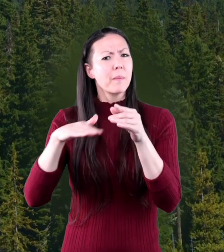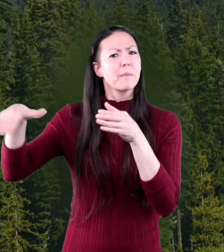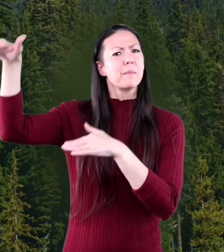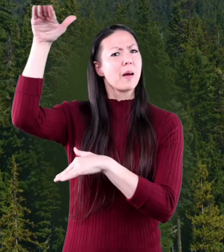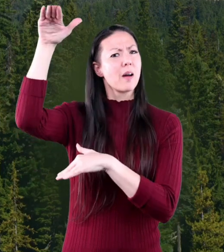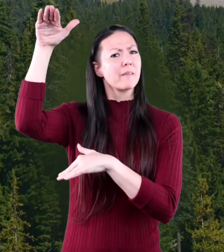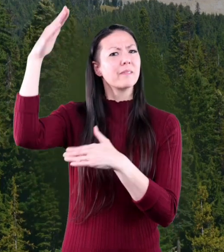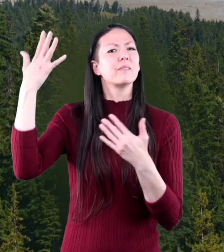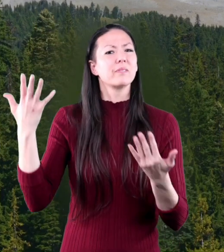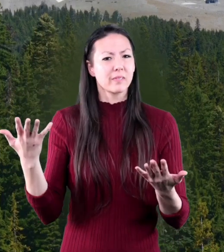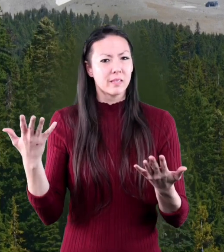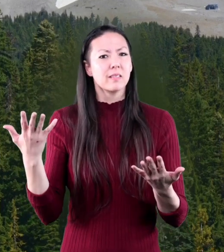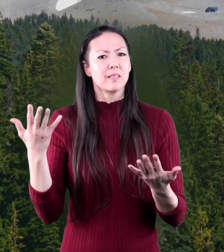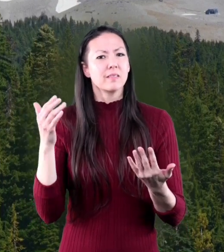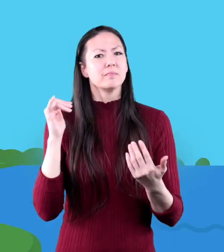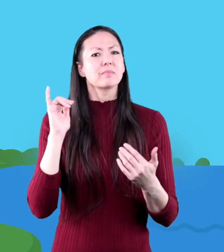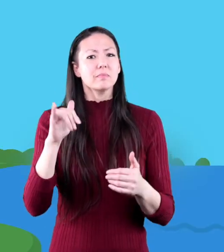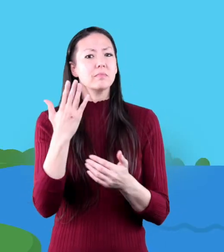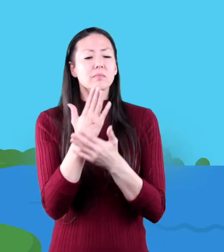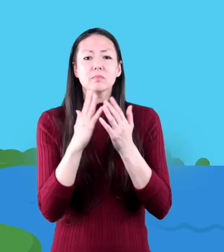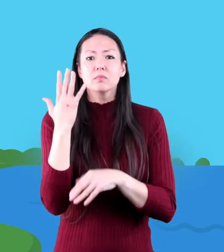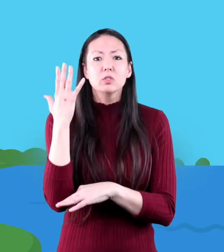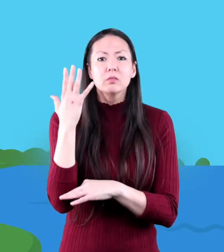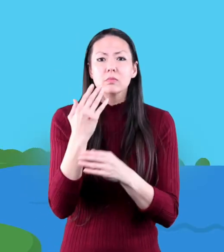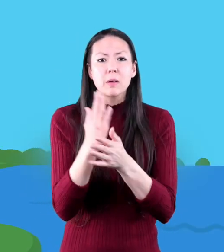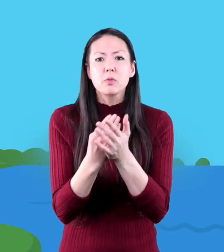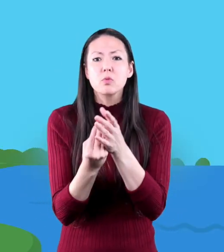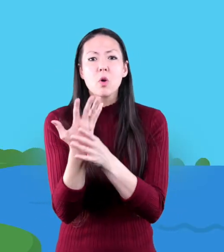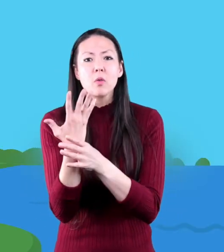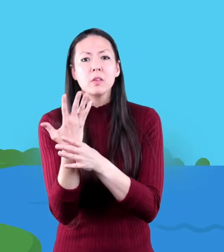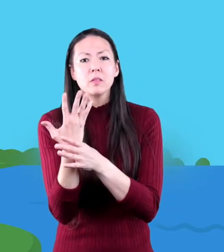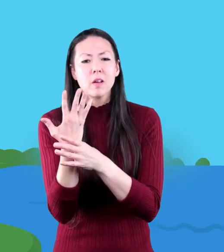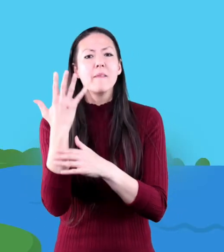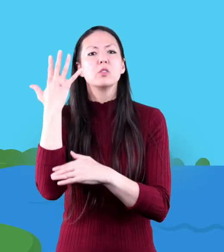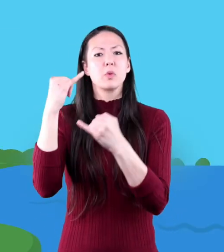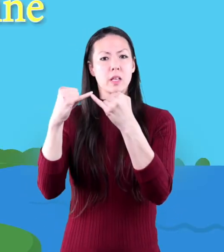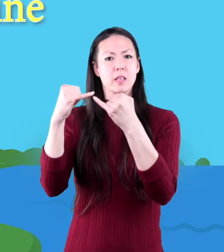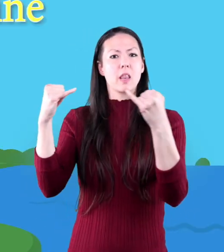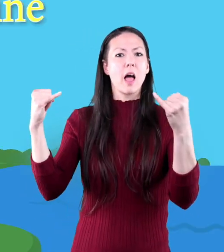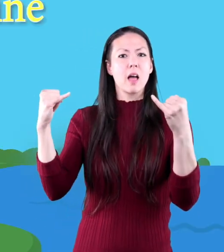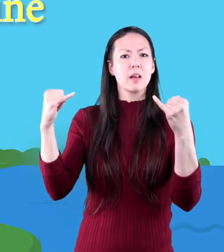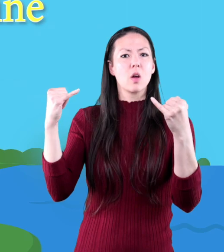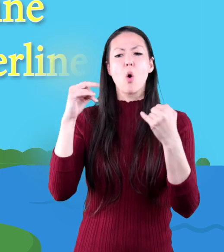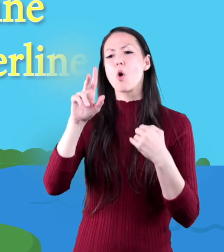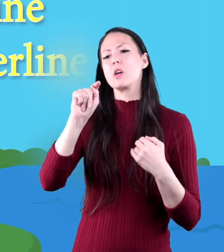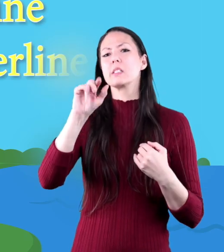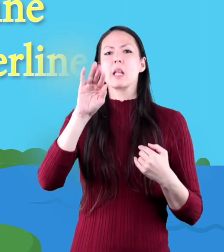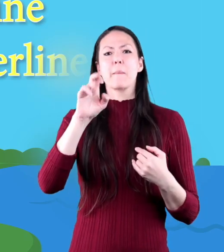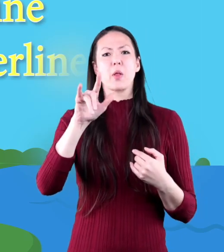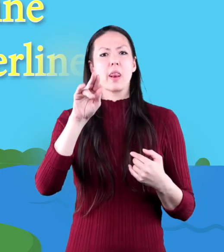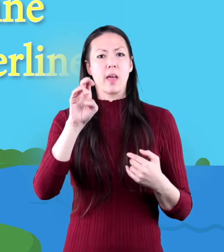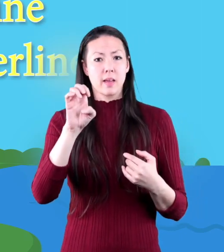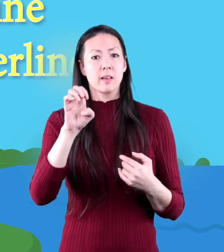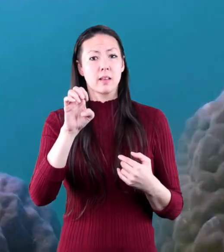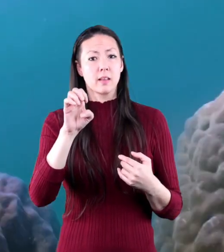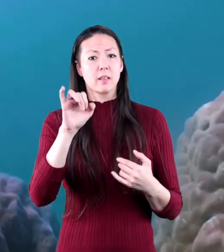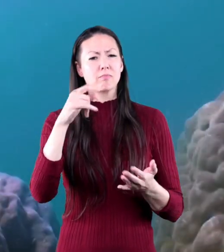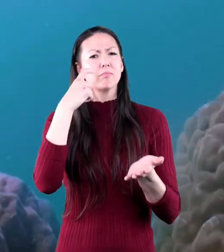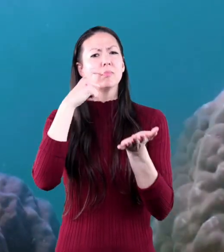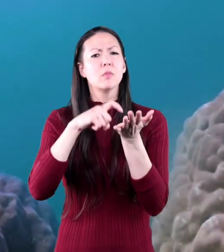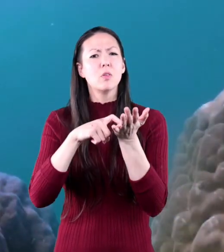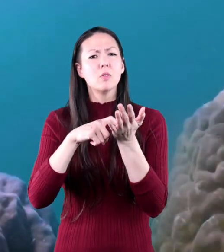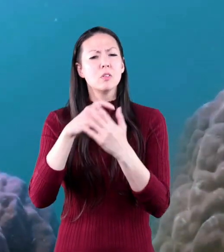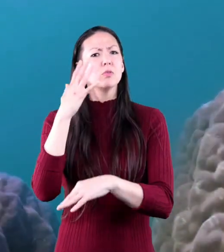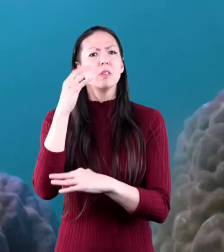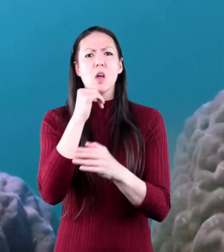but no trees growing closer to the top? The place where the trees stop growing is known as the tree line, or timber line. You may